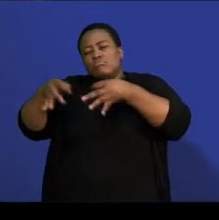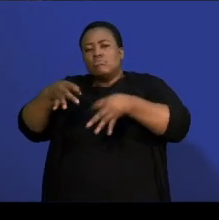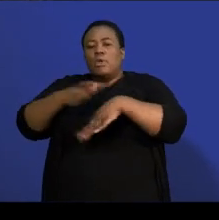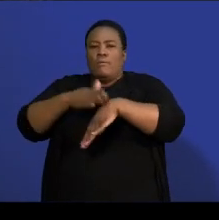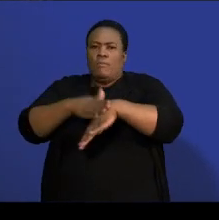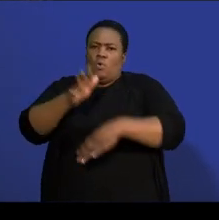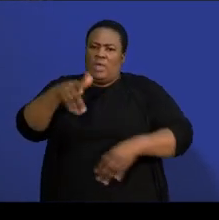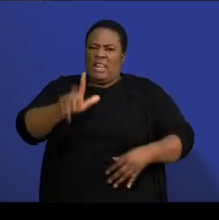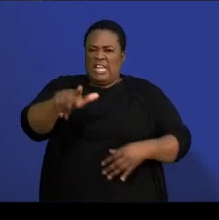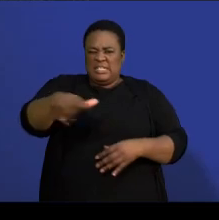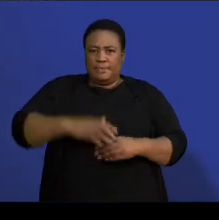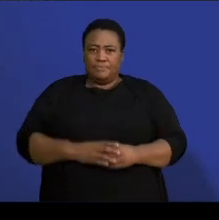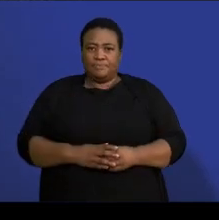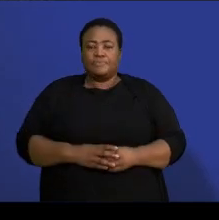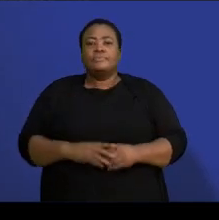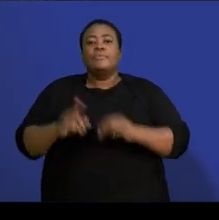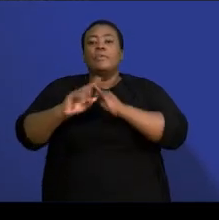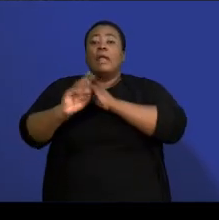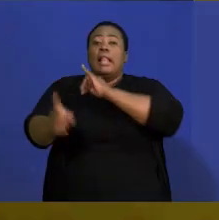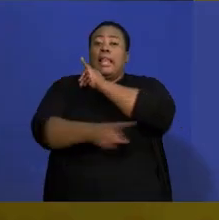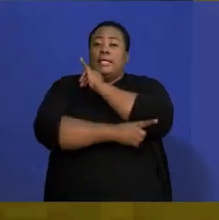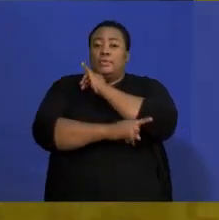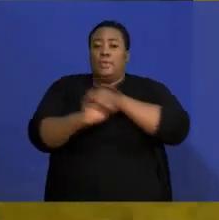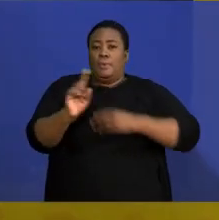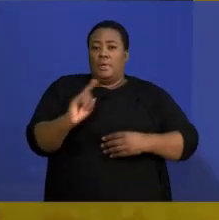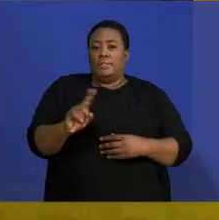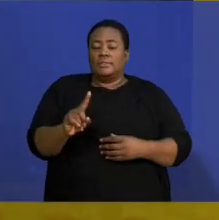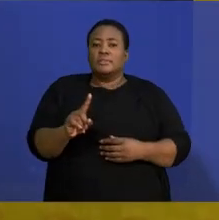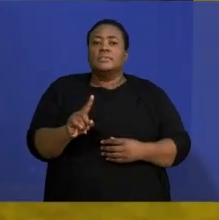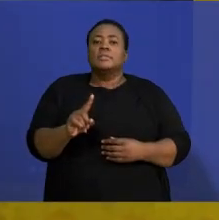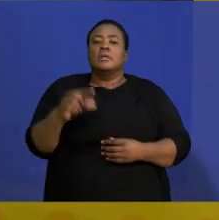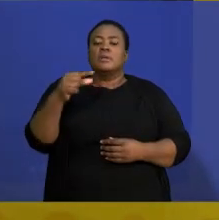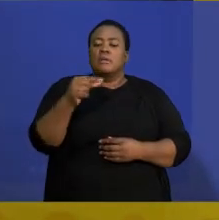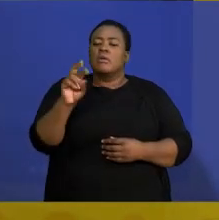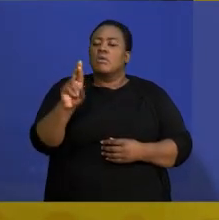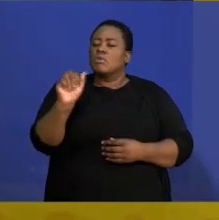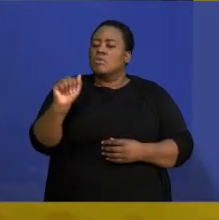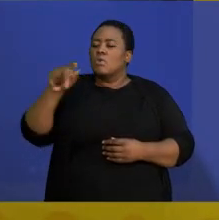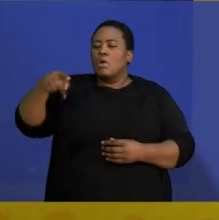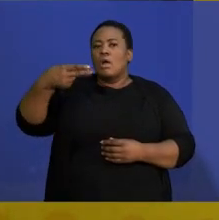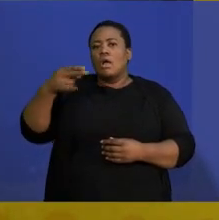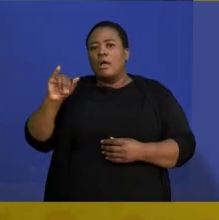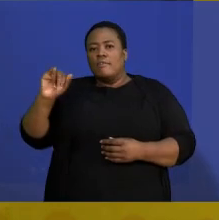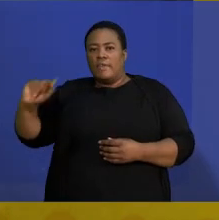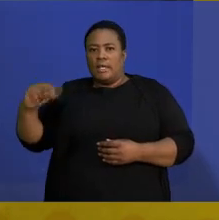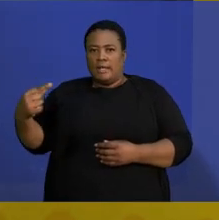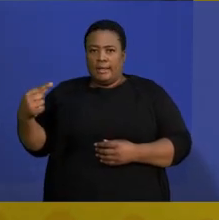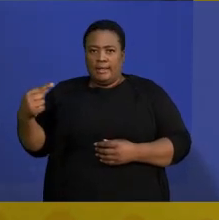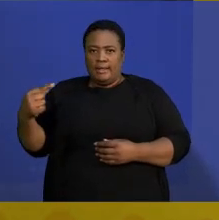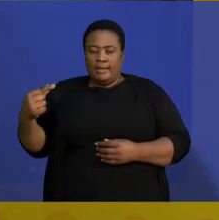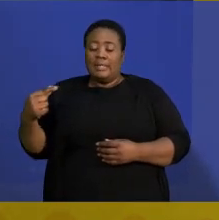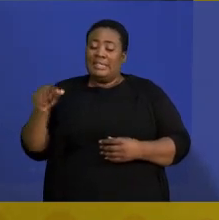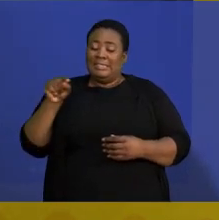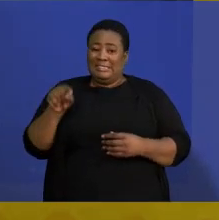one is graphing. When you talk about graphing, guys, you know that when we looked at the first question, we said